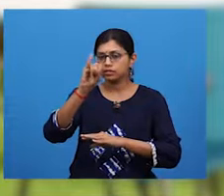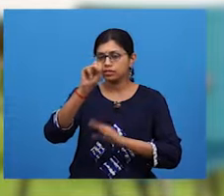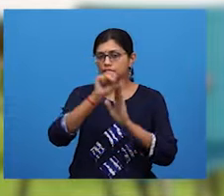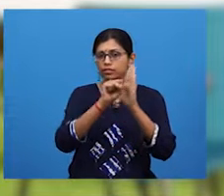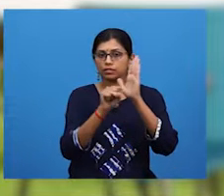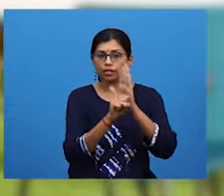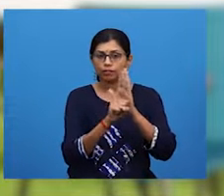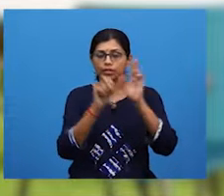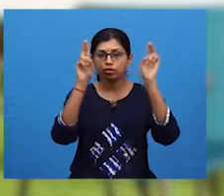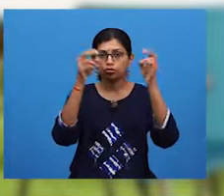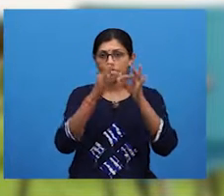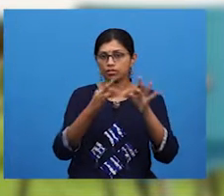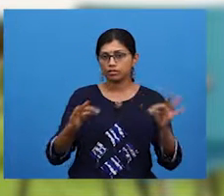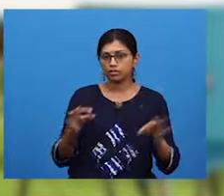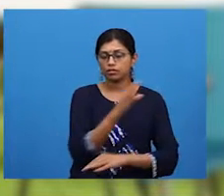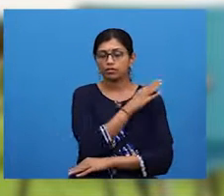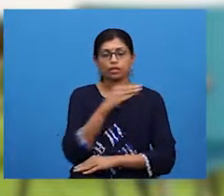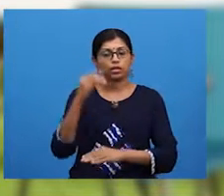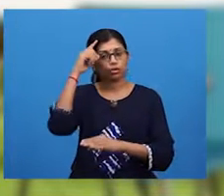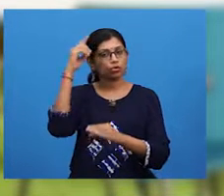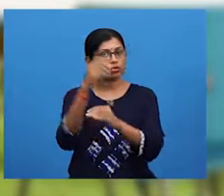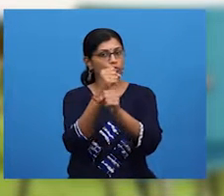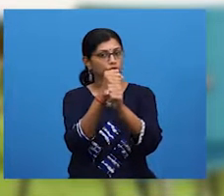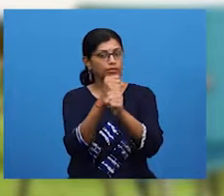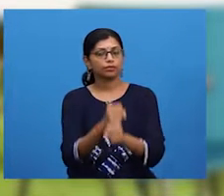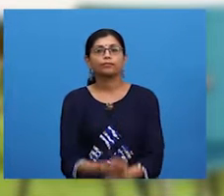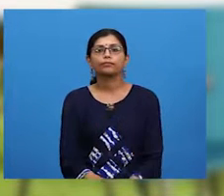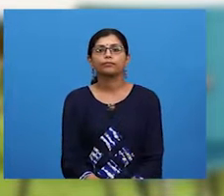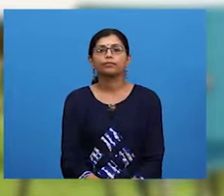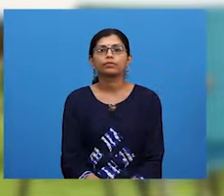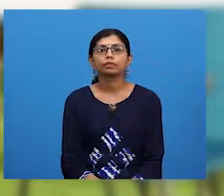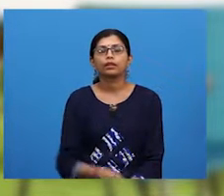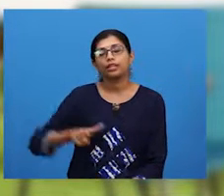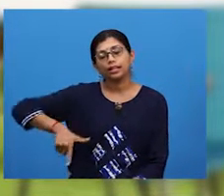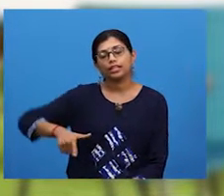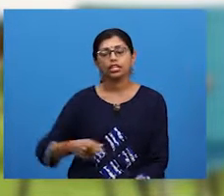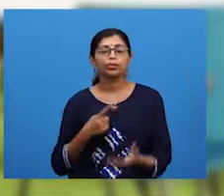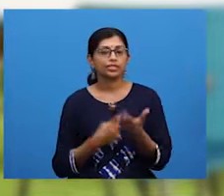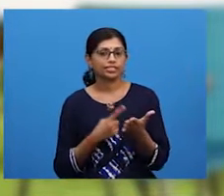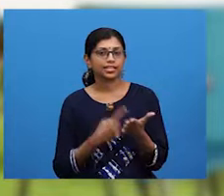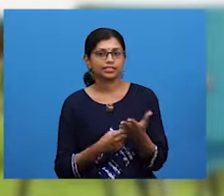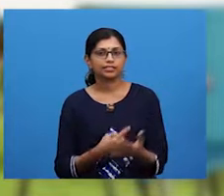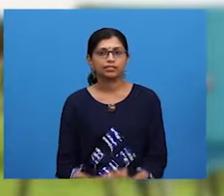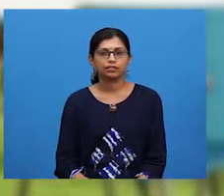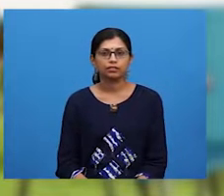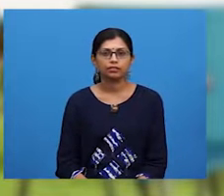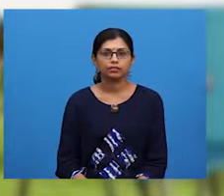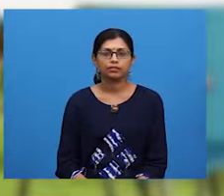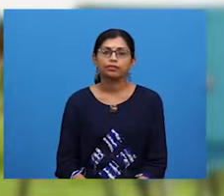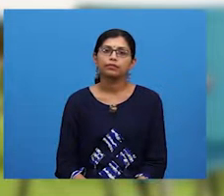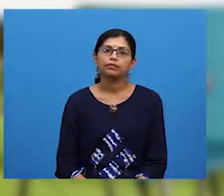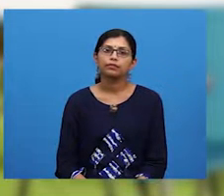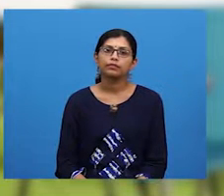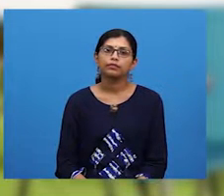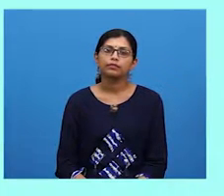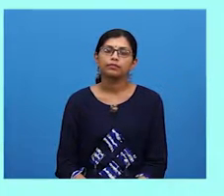and conclusion. We shall discuss these after we